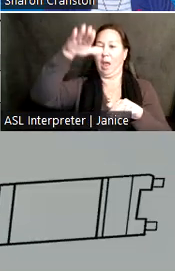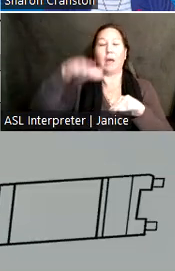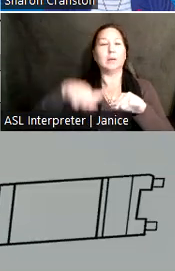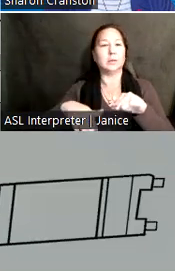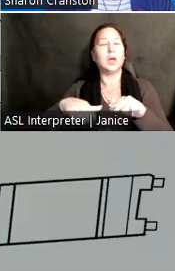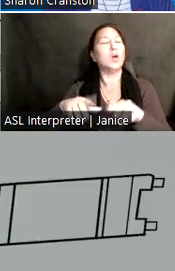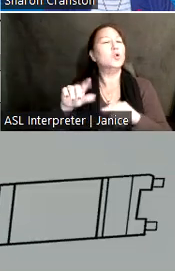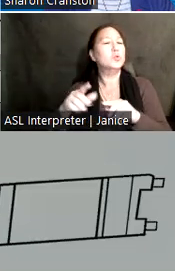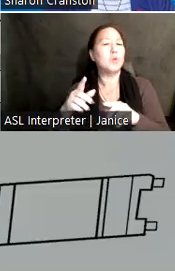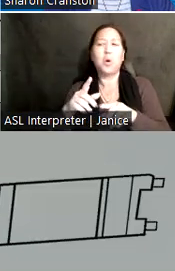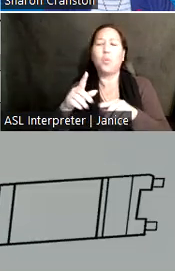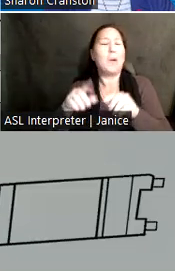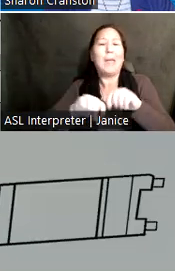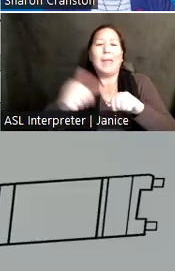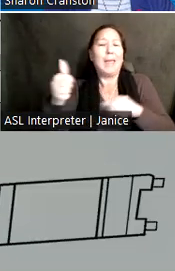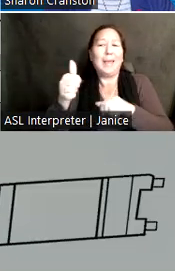vessel in the MBTA fleet.